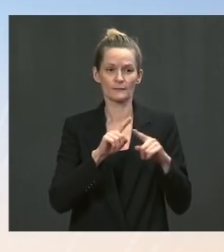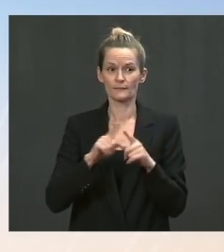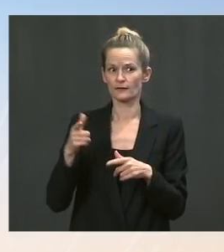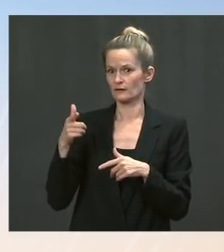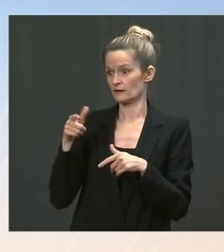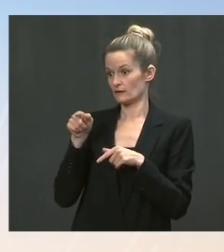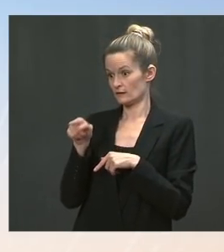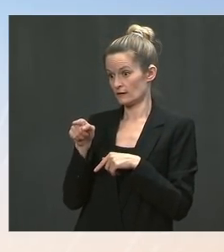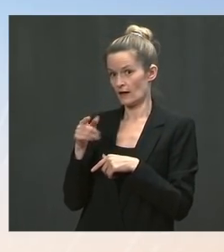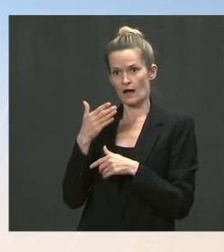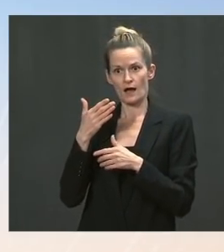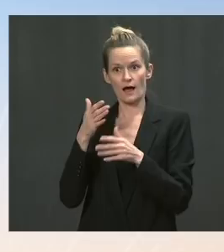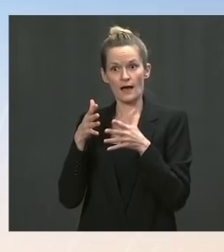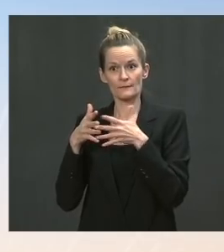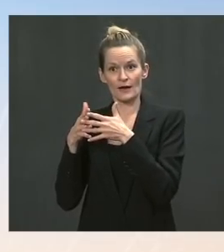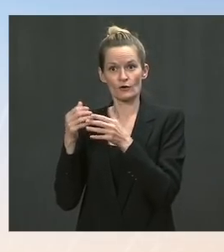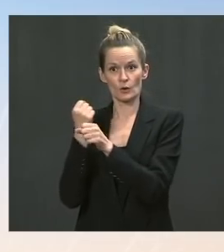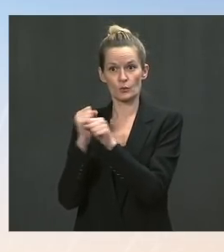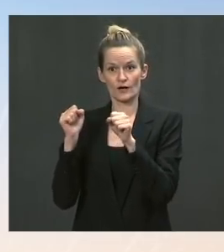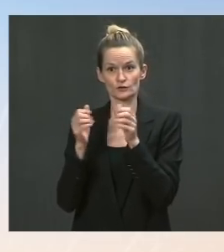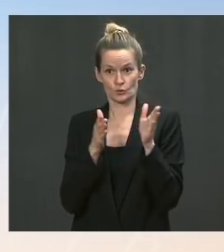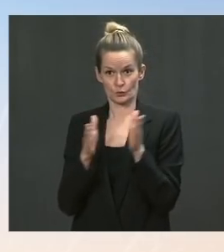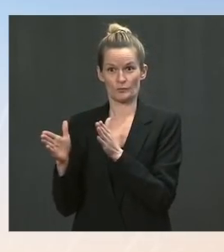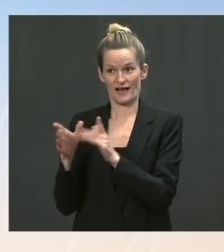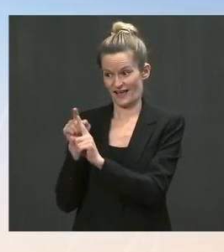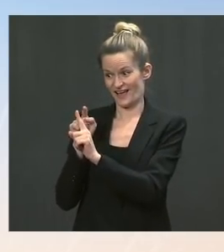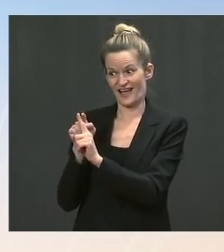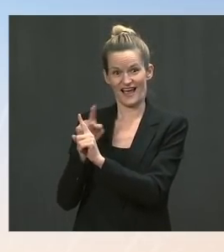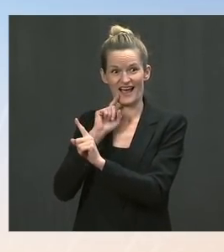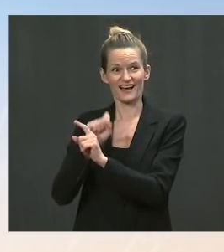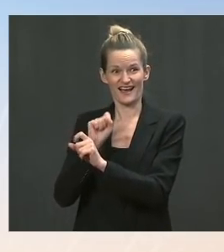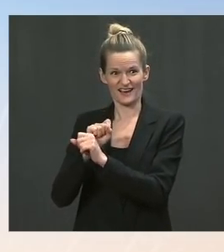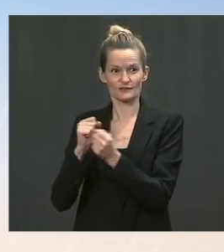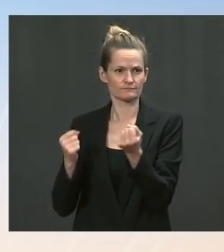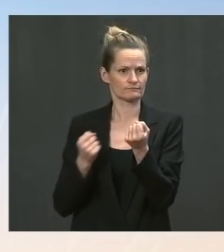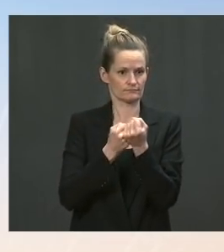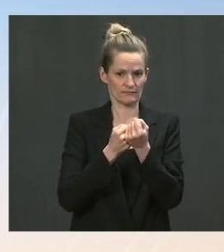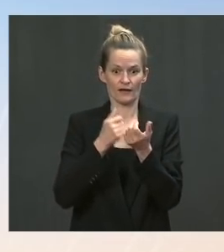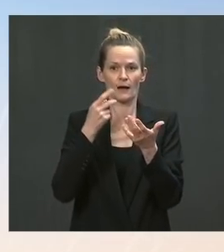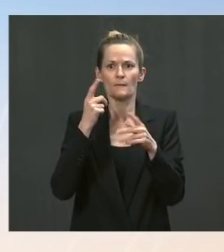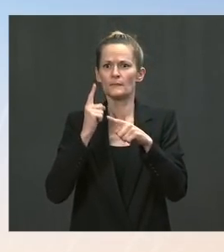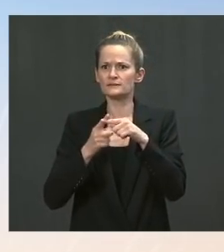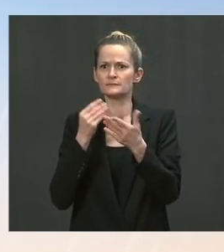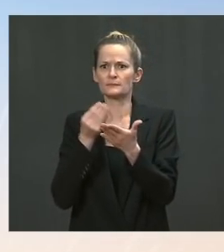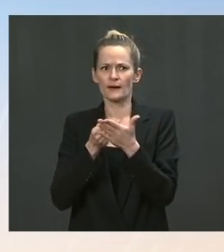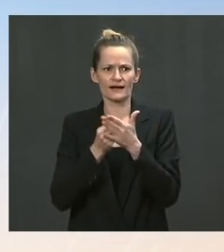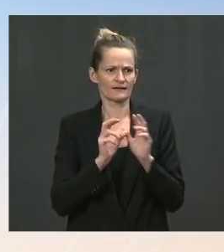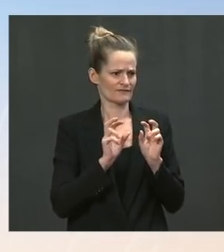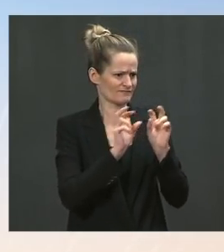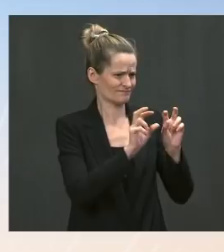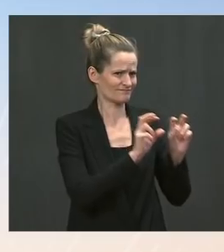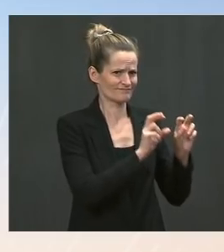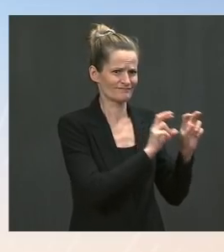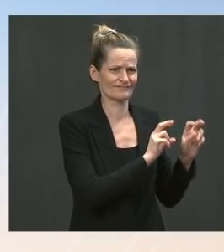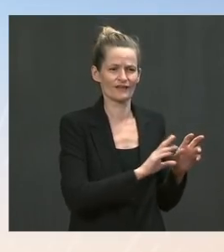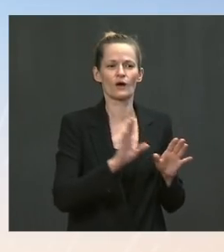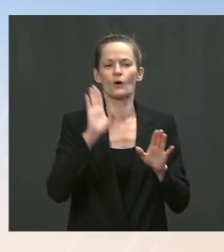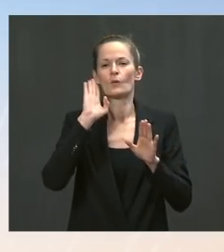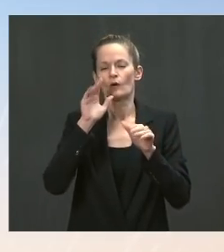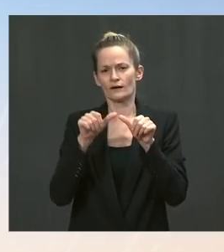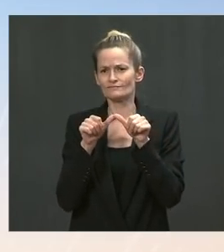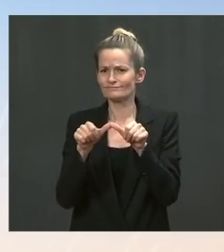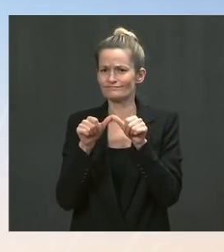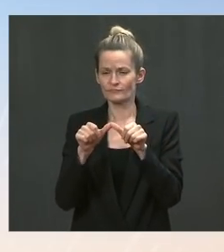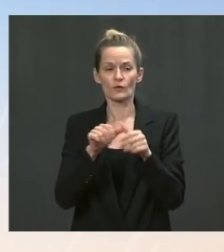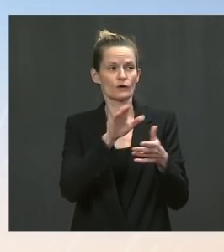positions, positions us to weather any challenges without going backwards or shutting down our schools or our economy. I also wanted to note,